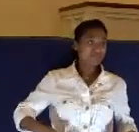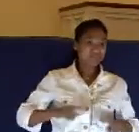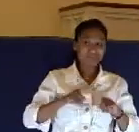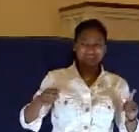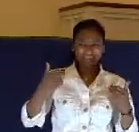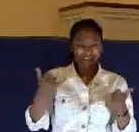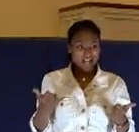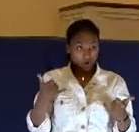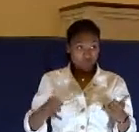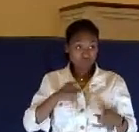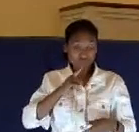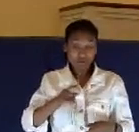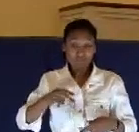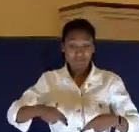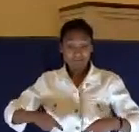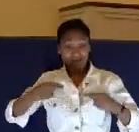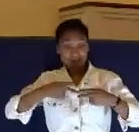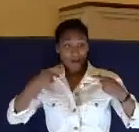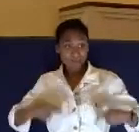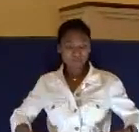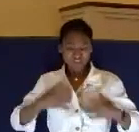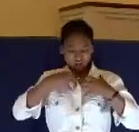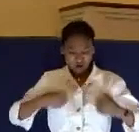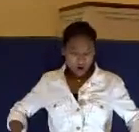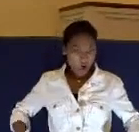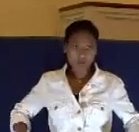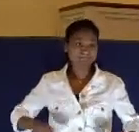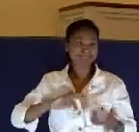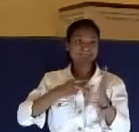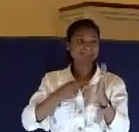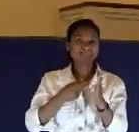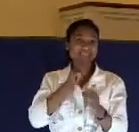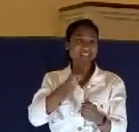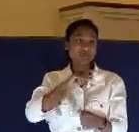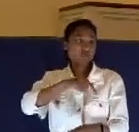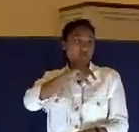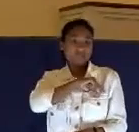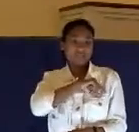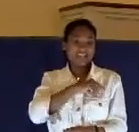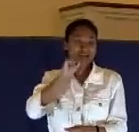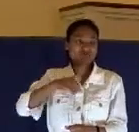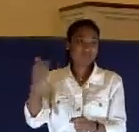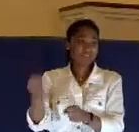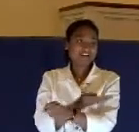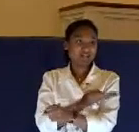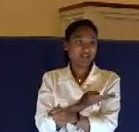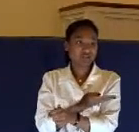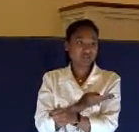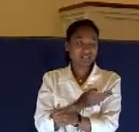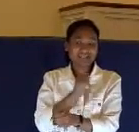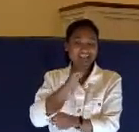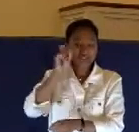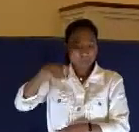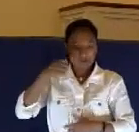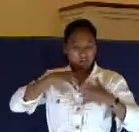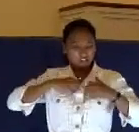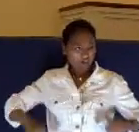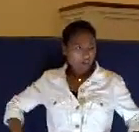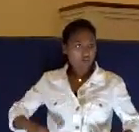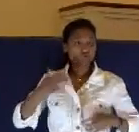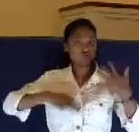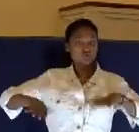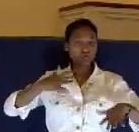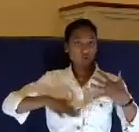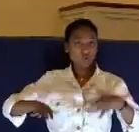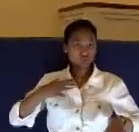He didn't realize the significance of what he was doing. He was the last high priest of that old sacrificial system that was going to be